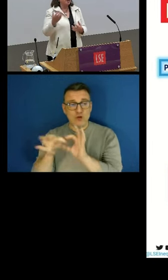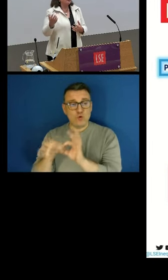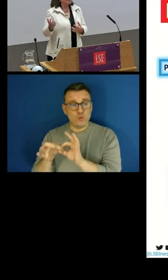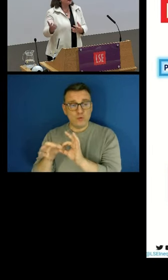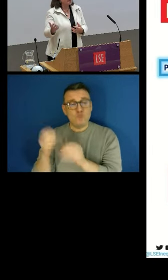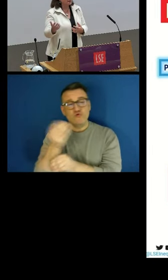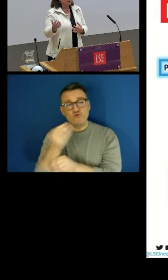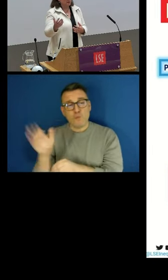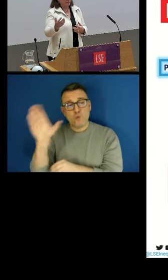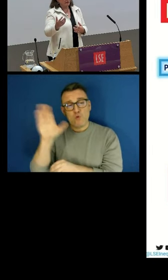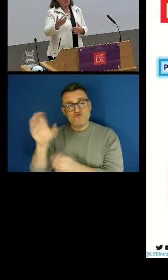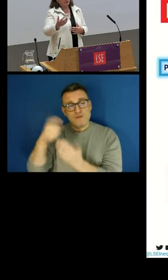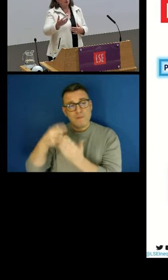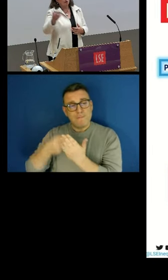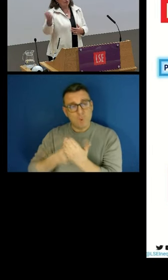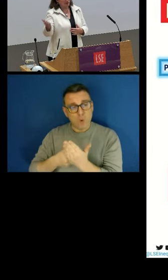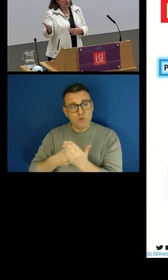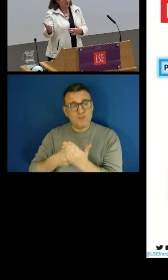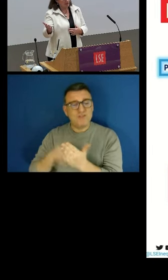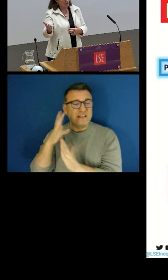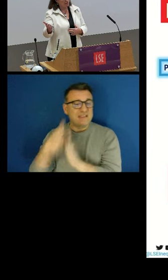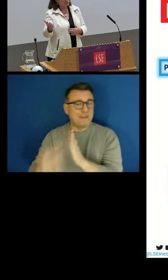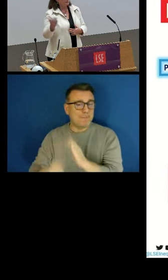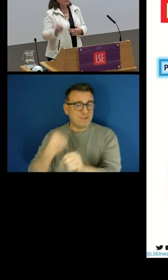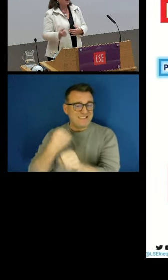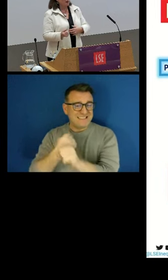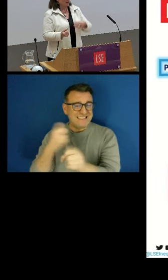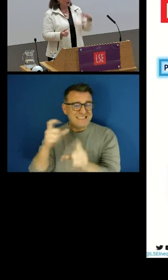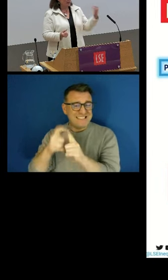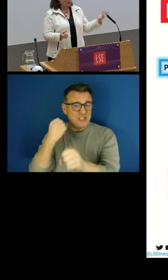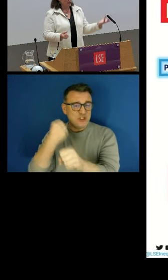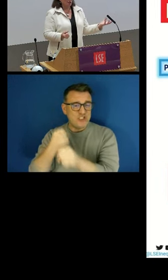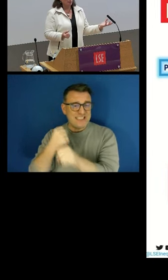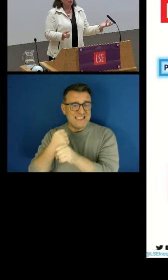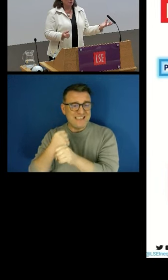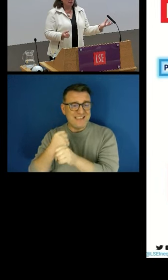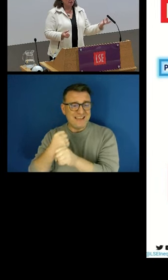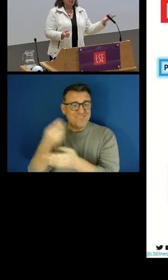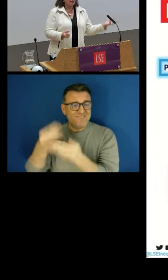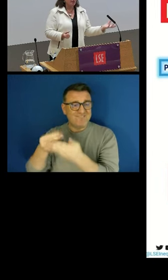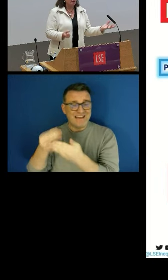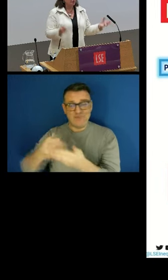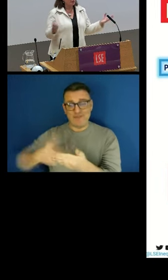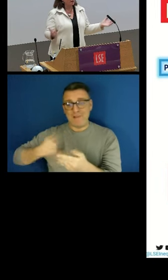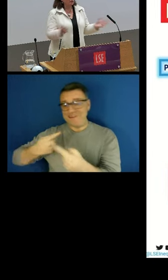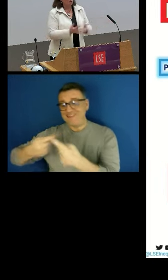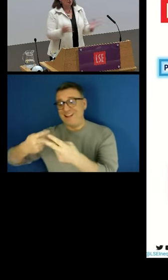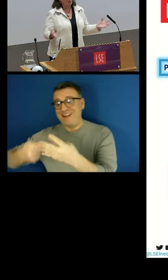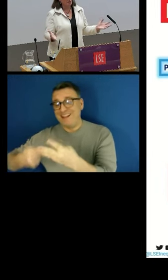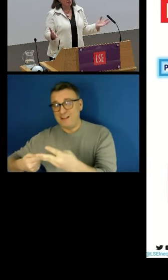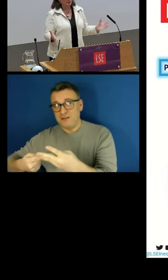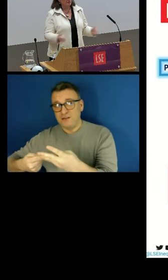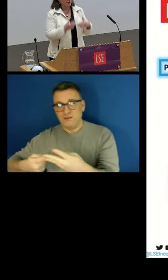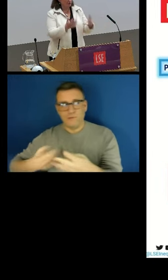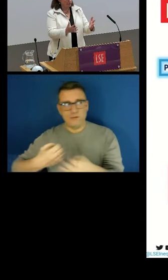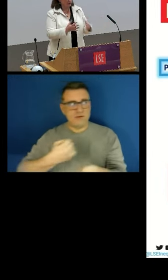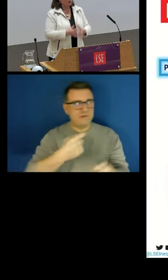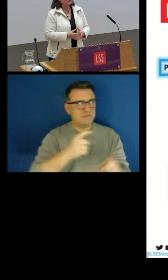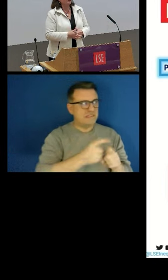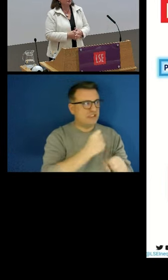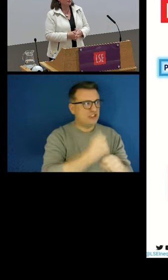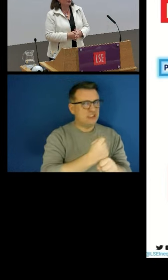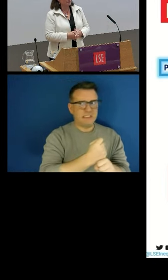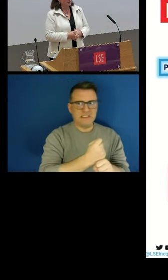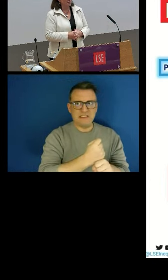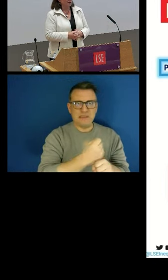DG Finance is giving one recommendation and DG Employment is giving another and they contradict each other. And then if